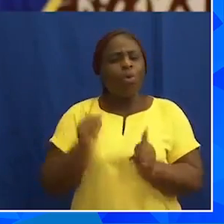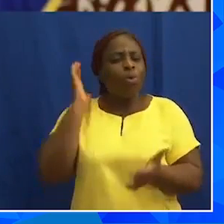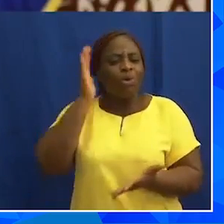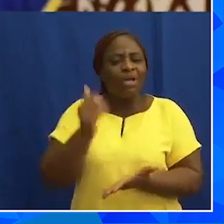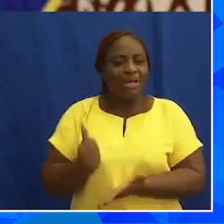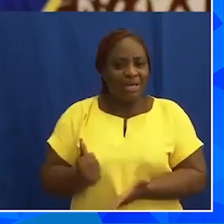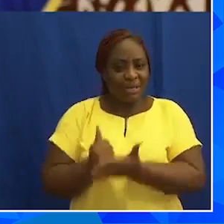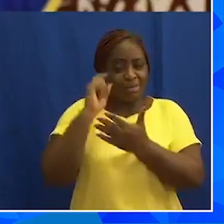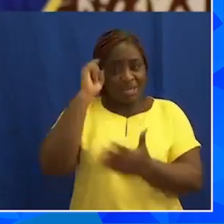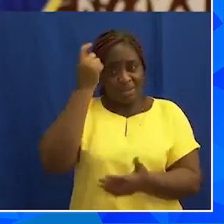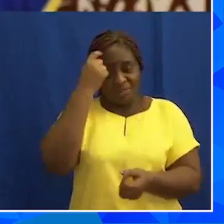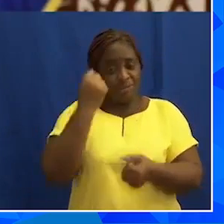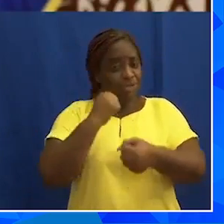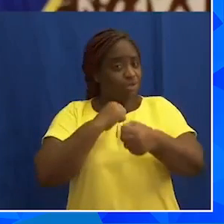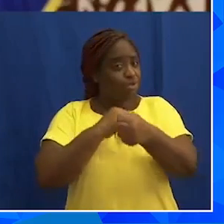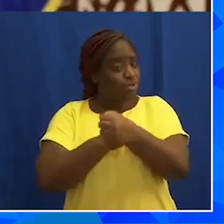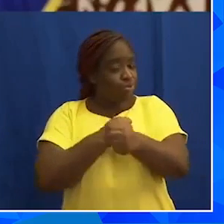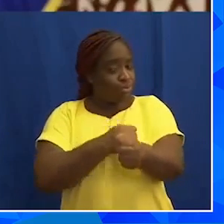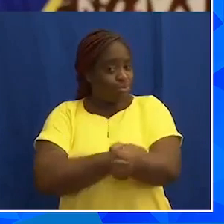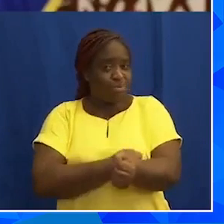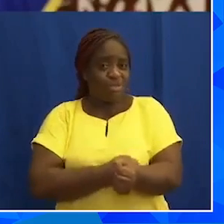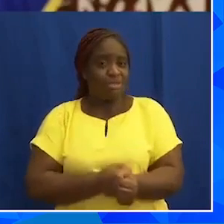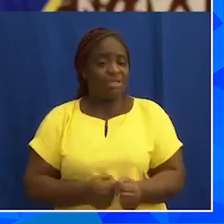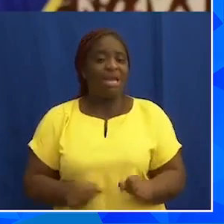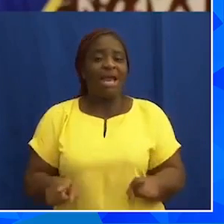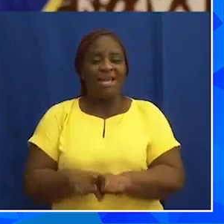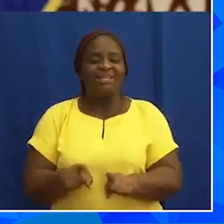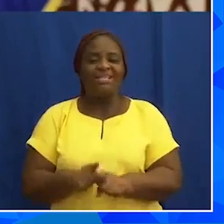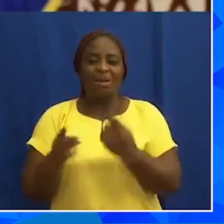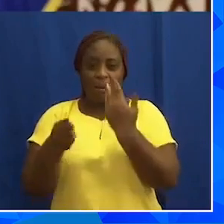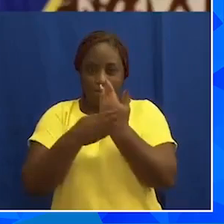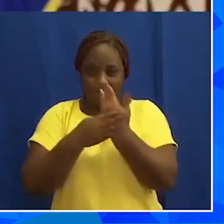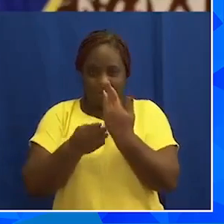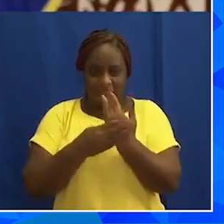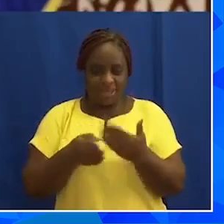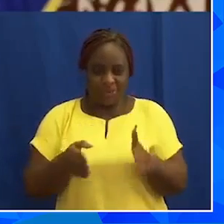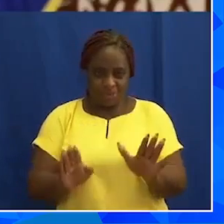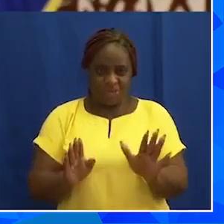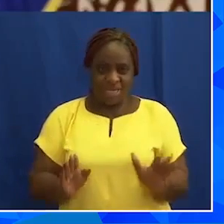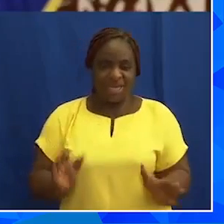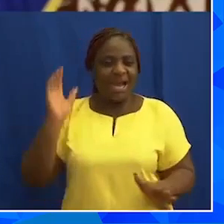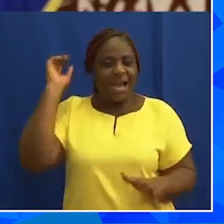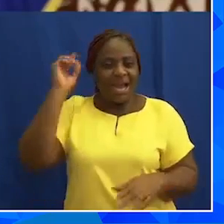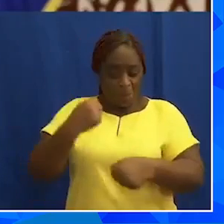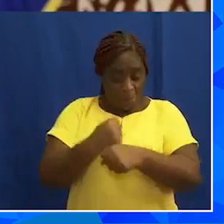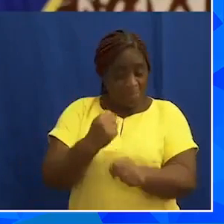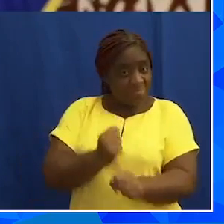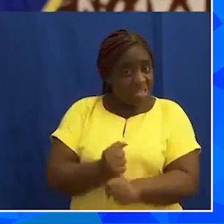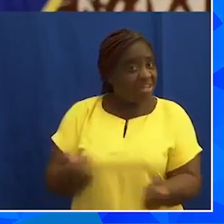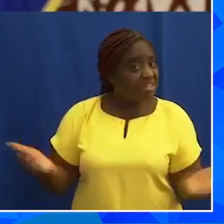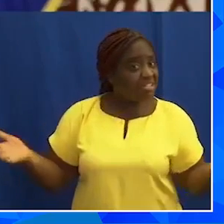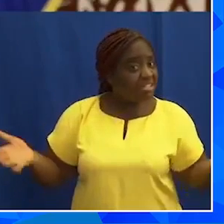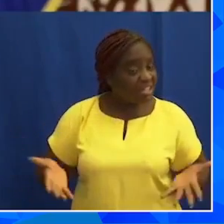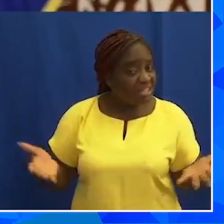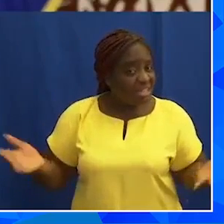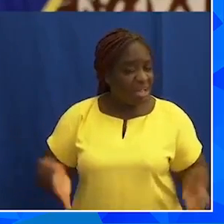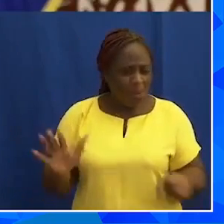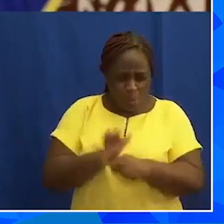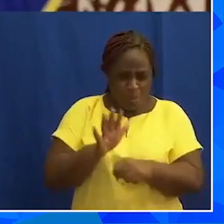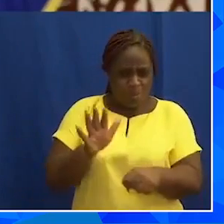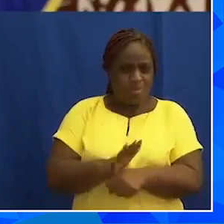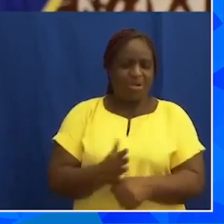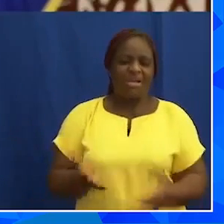government support, and that of the banking sector, can be manufactured and produced in sufficient